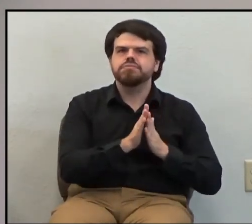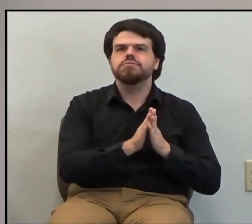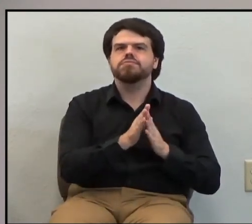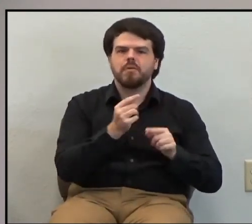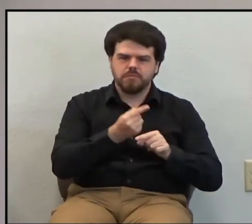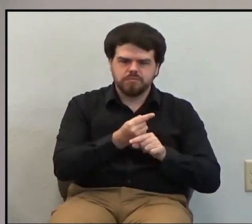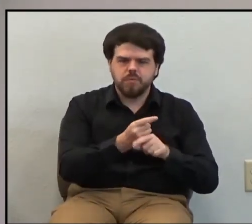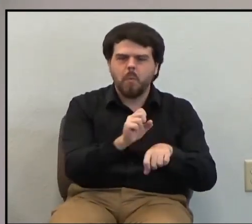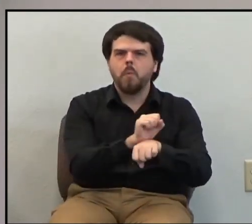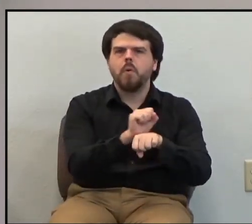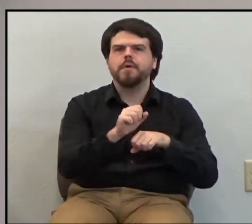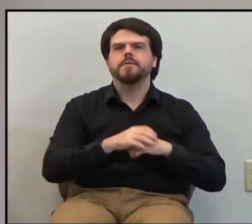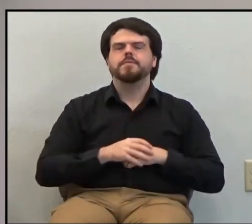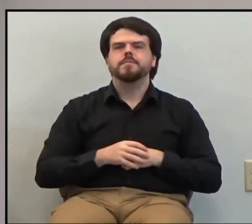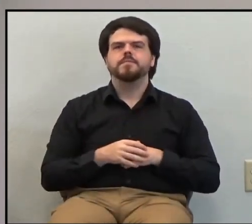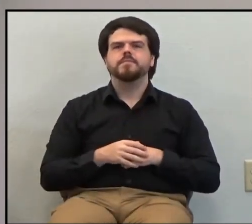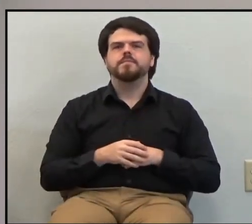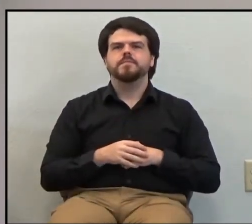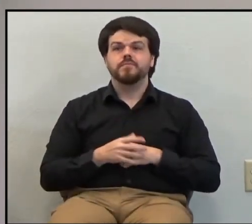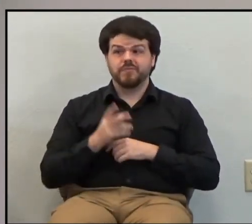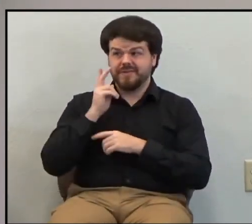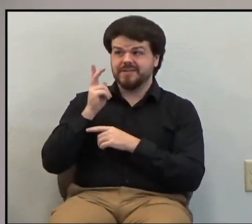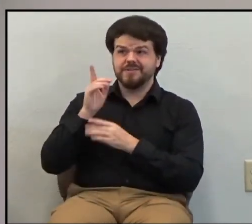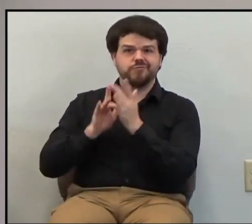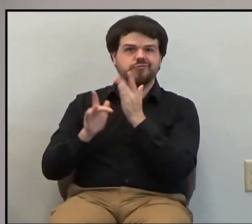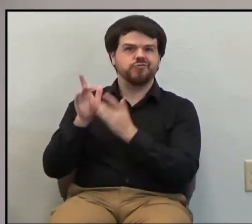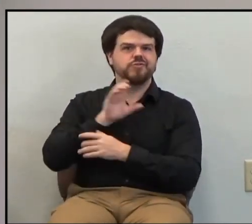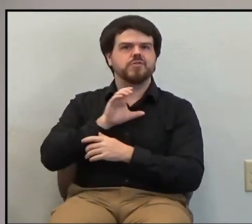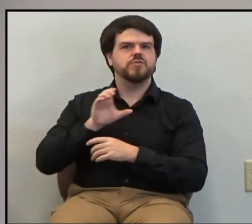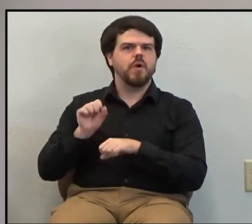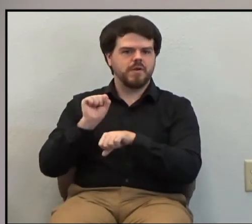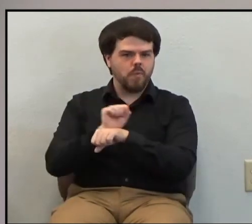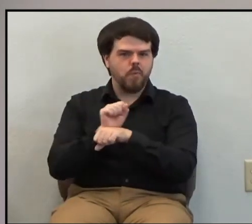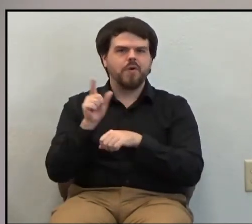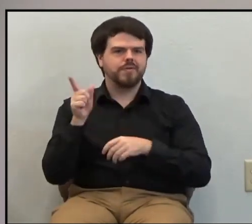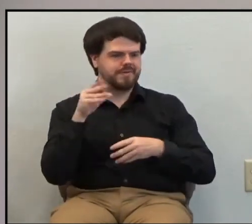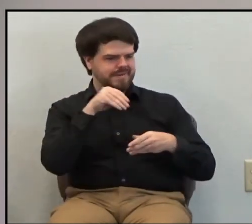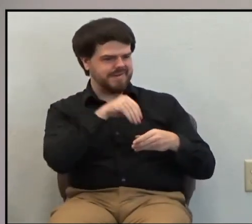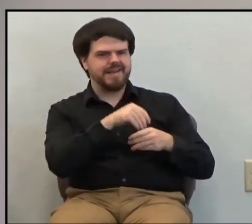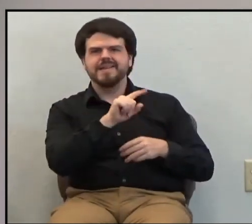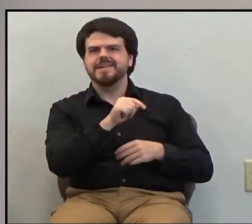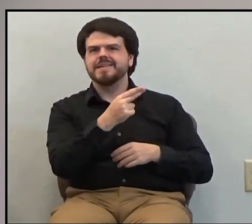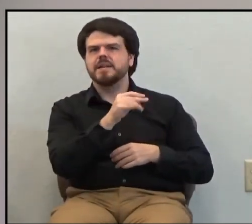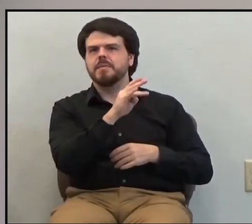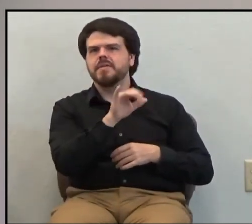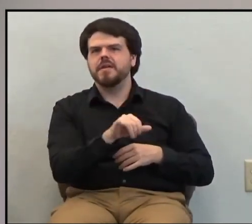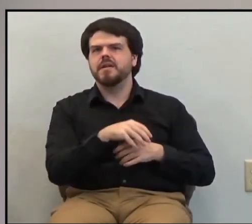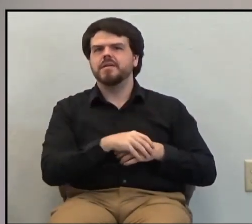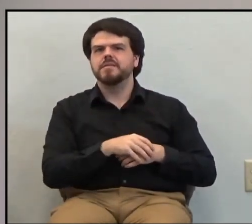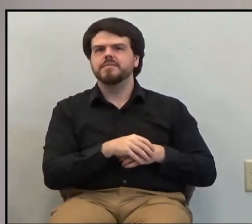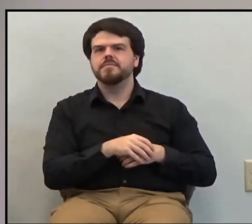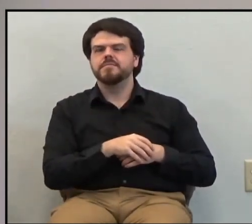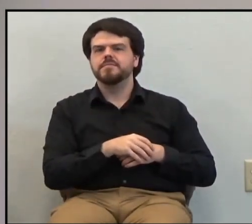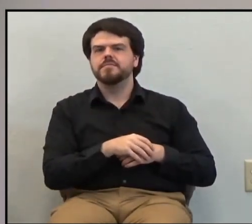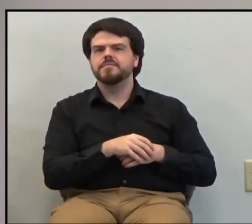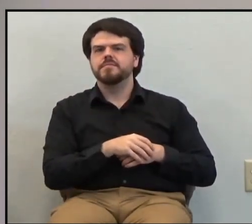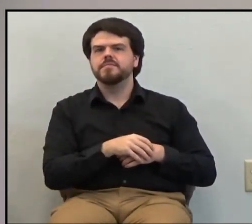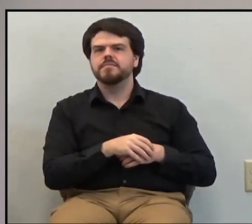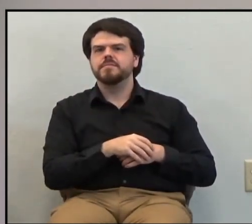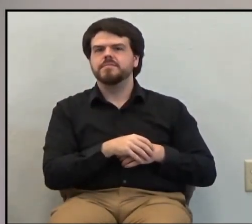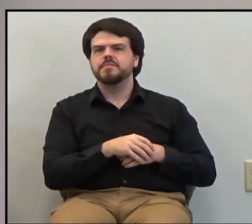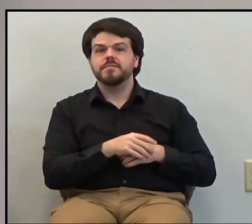Paul had seen the work of Jesus Christ in Timothy. Paul had seen the work that Jesus Christ did in Timothy because